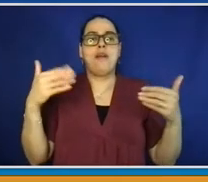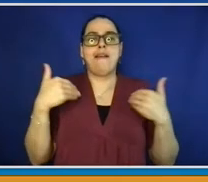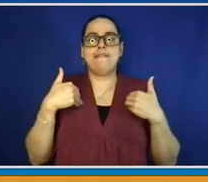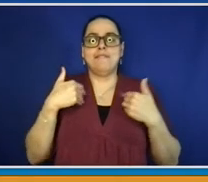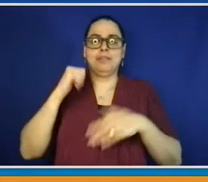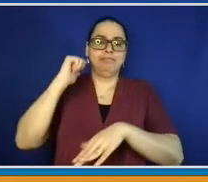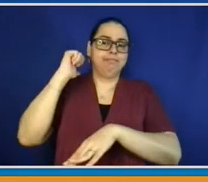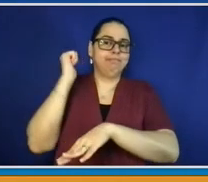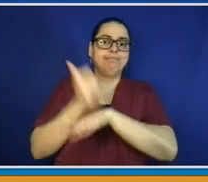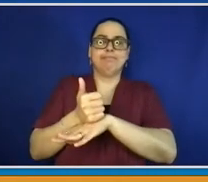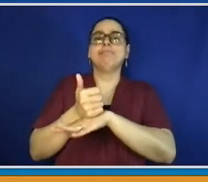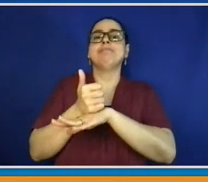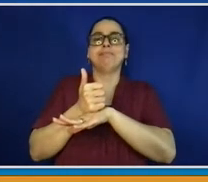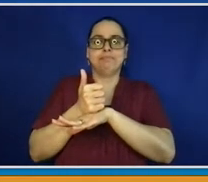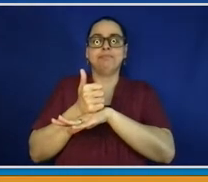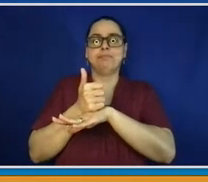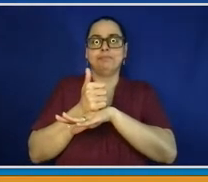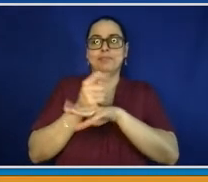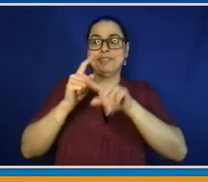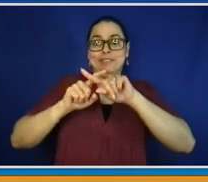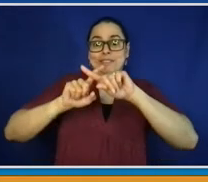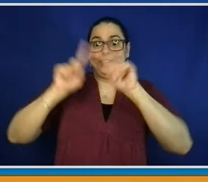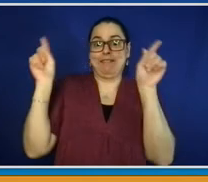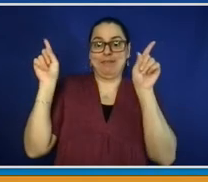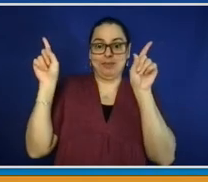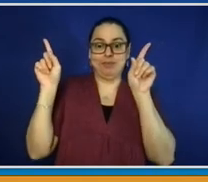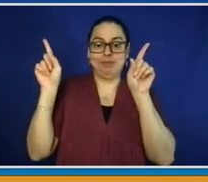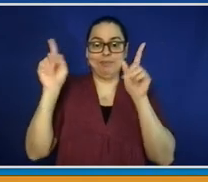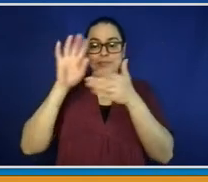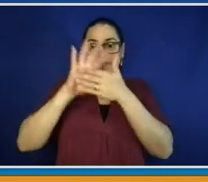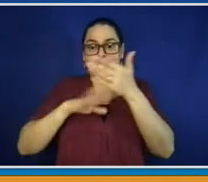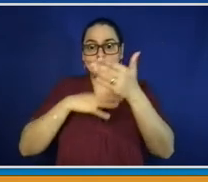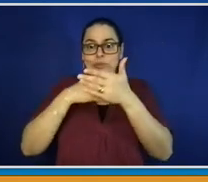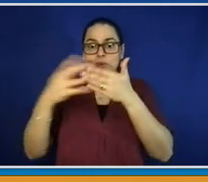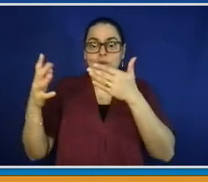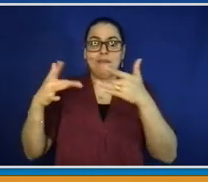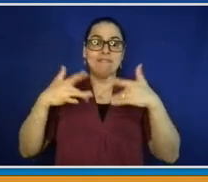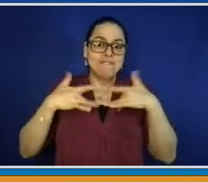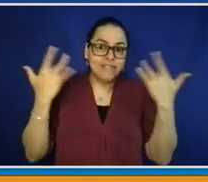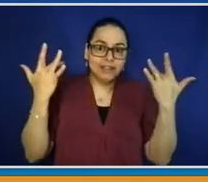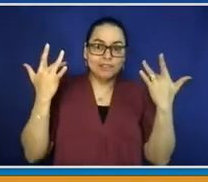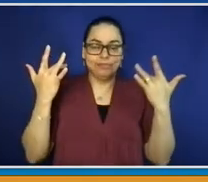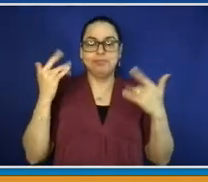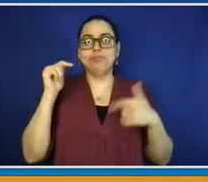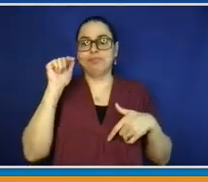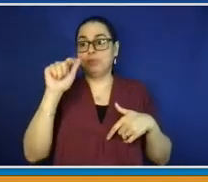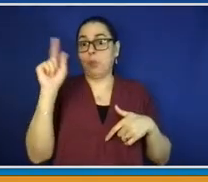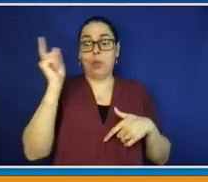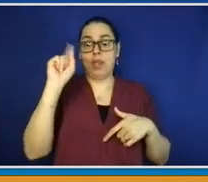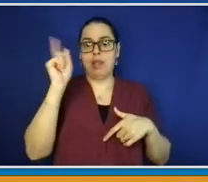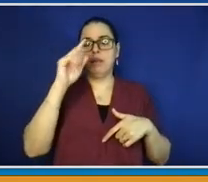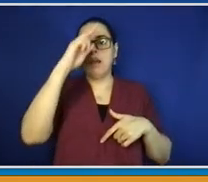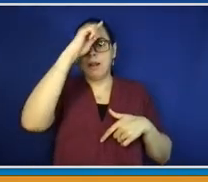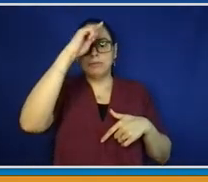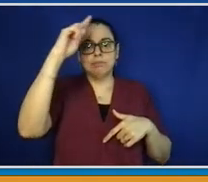and again, you could stay and go further, stay and enjoy White Plains or all of Westchester County, which we are